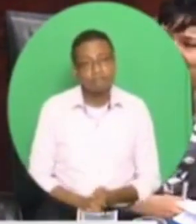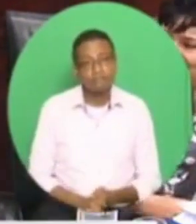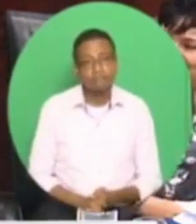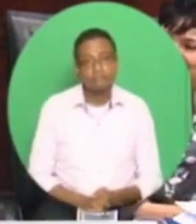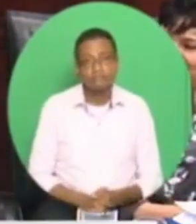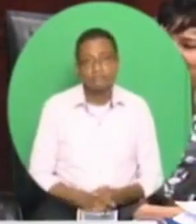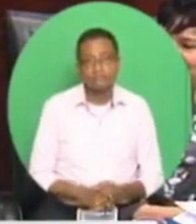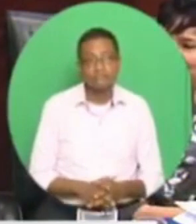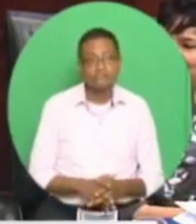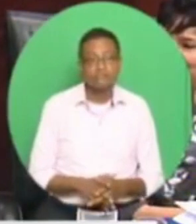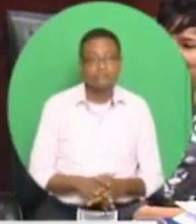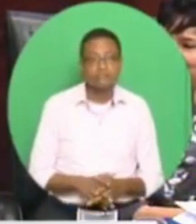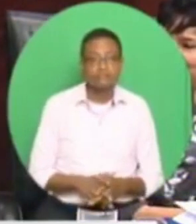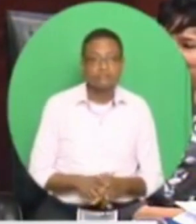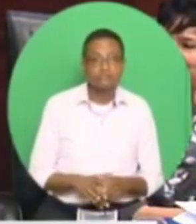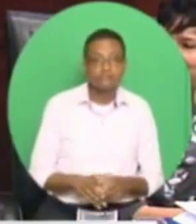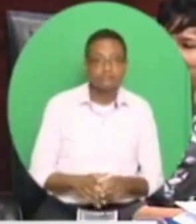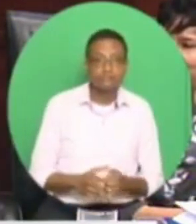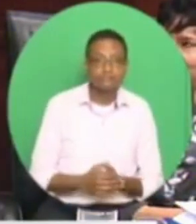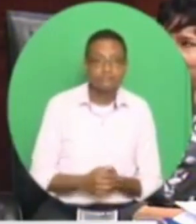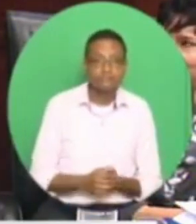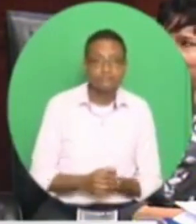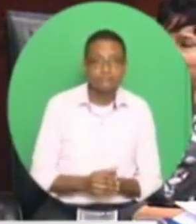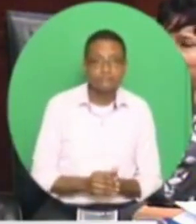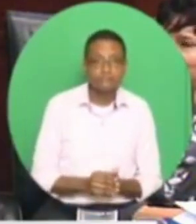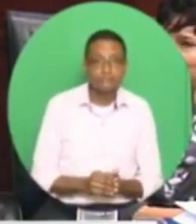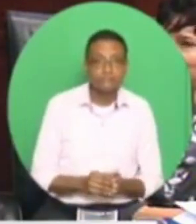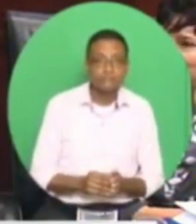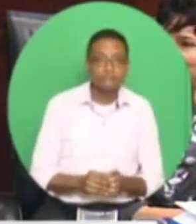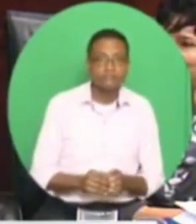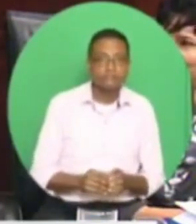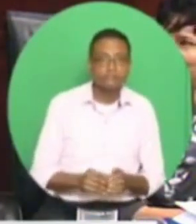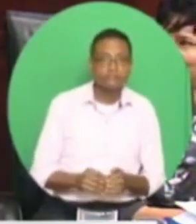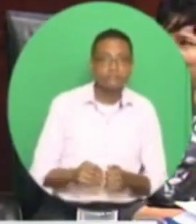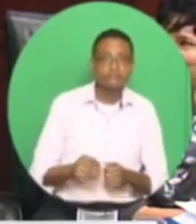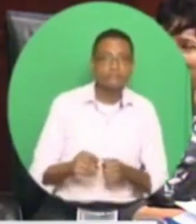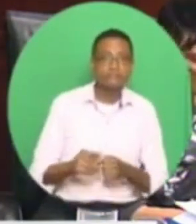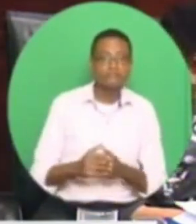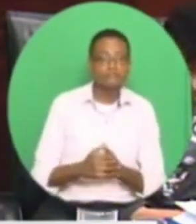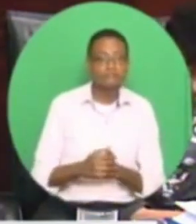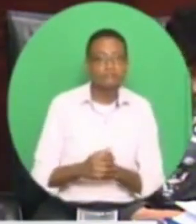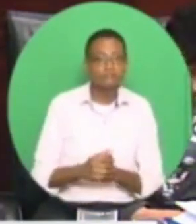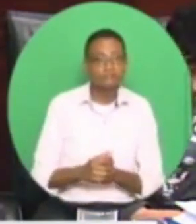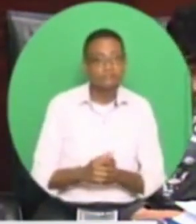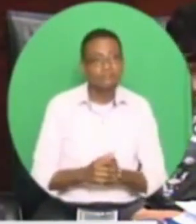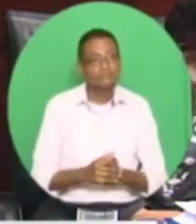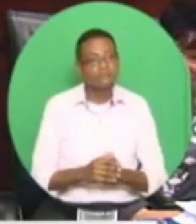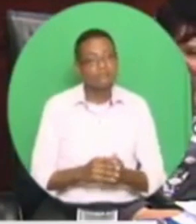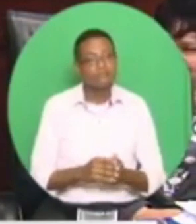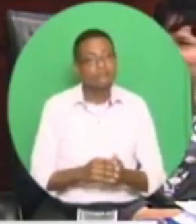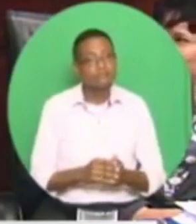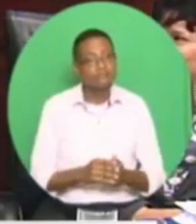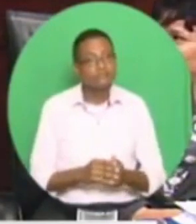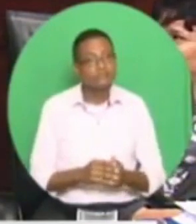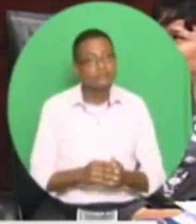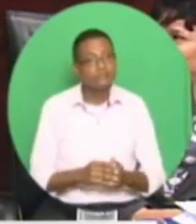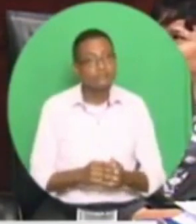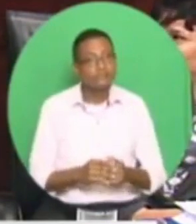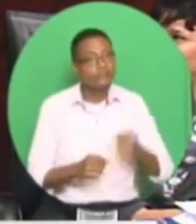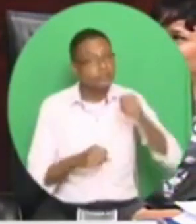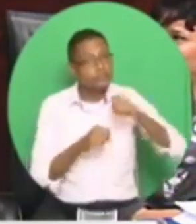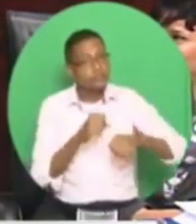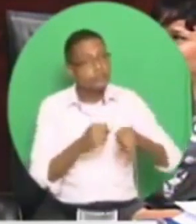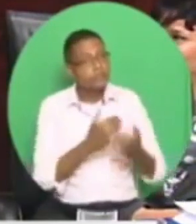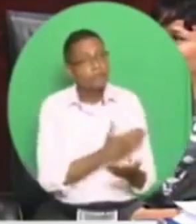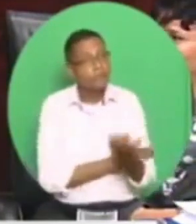and suggested with some validity that the minister had to take the CSO and move it home. So in the morning, he prepares